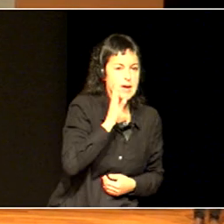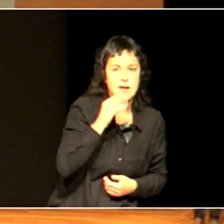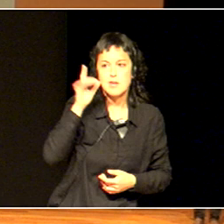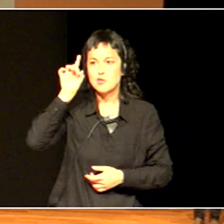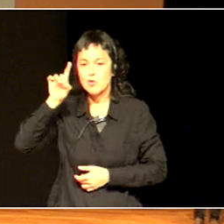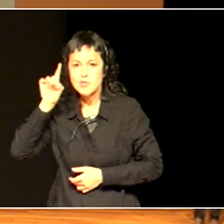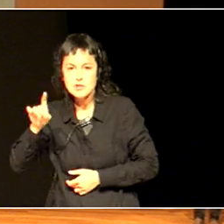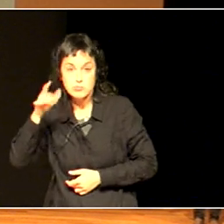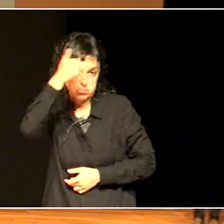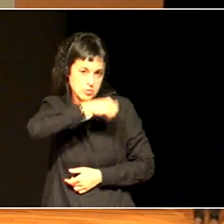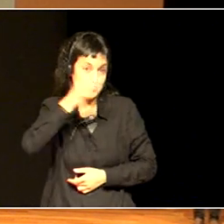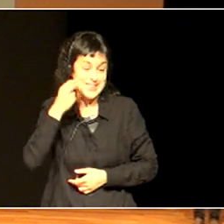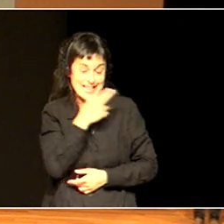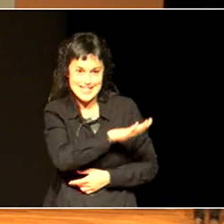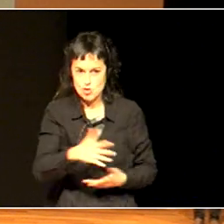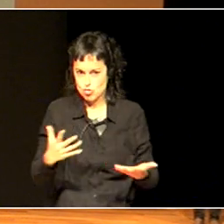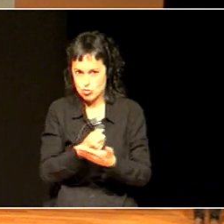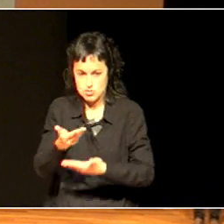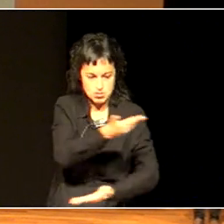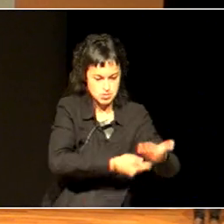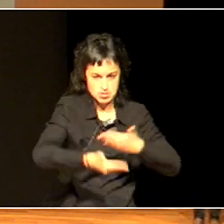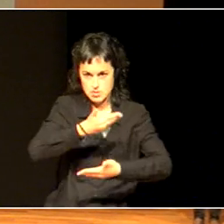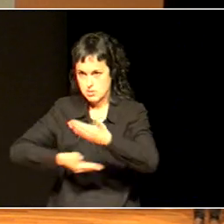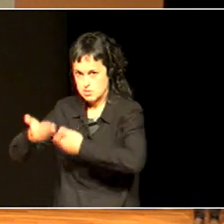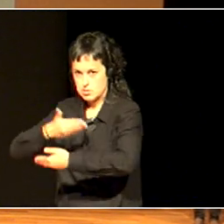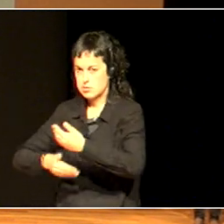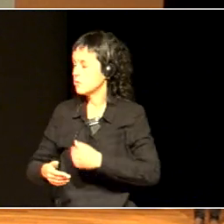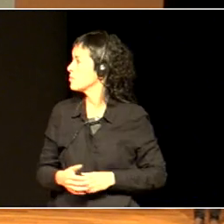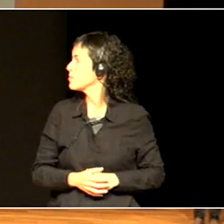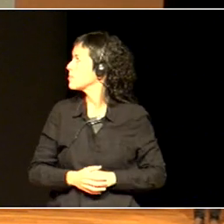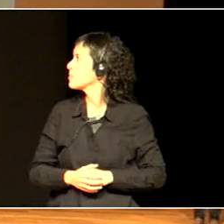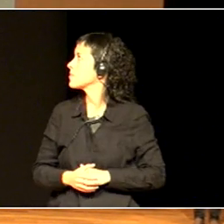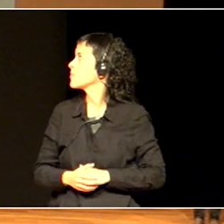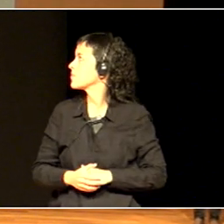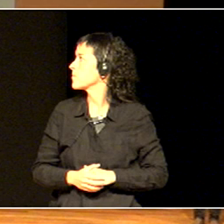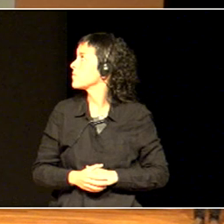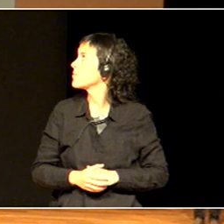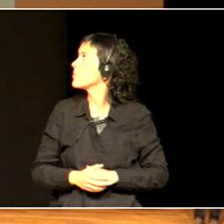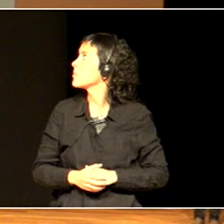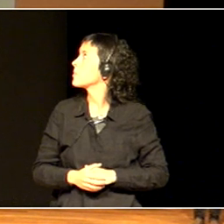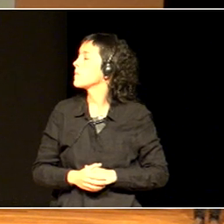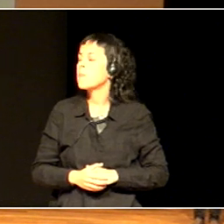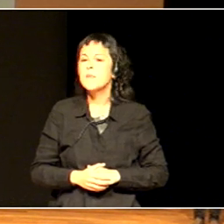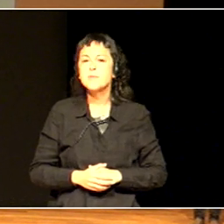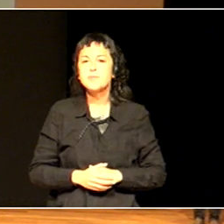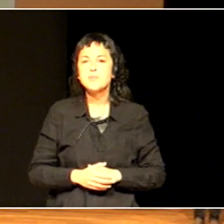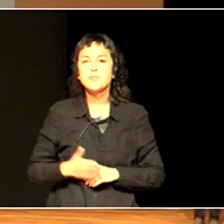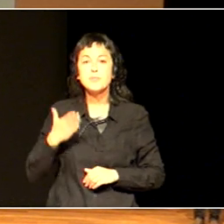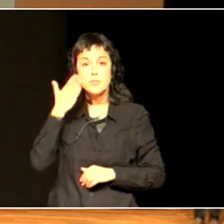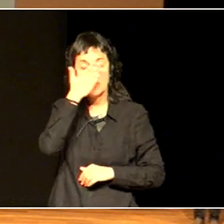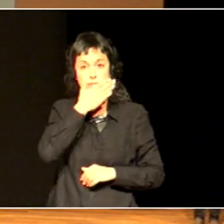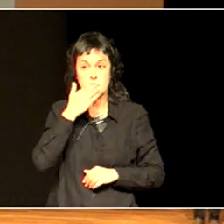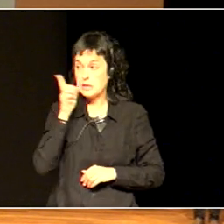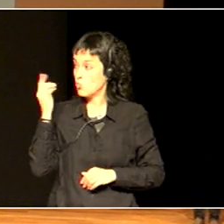In another school, this is a given example of the building of